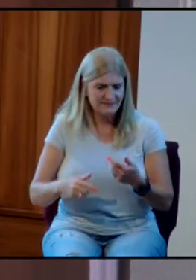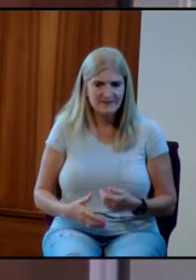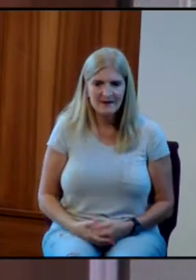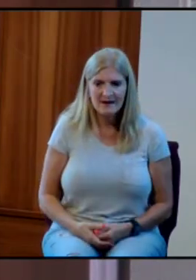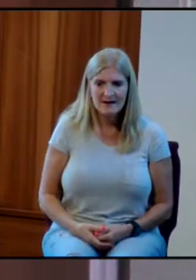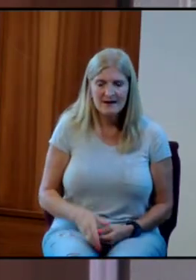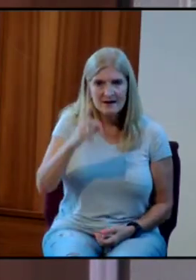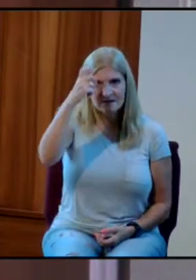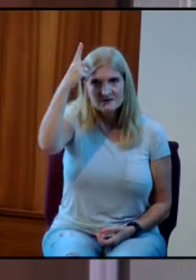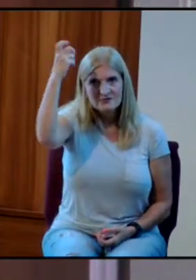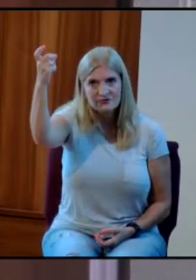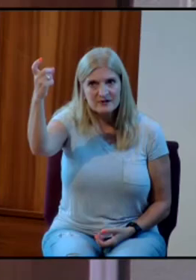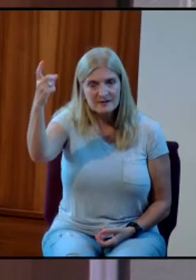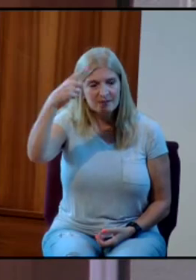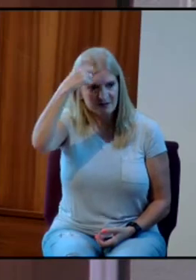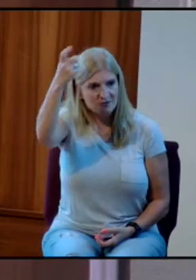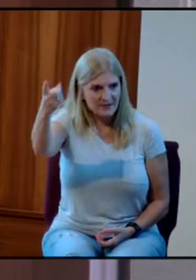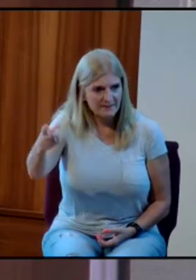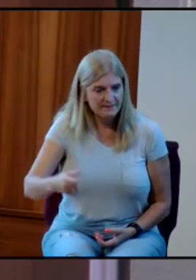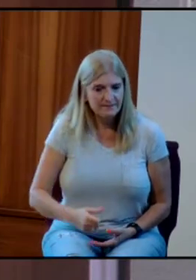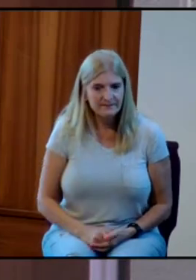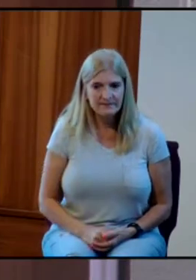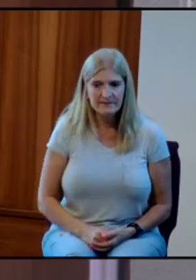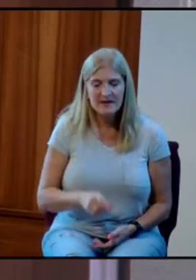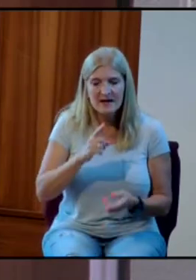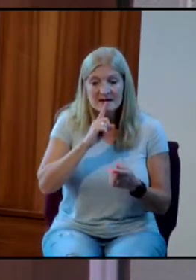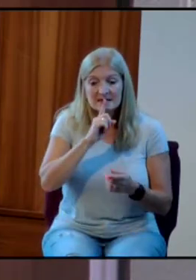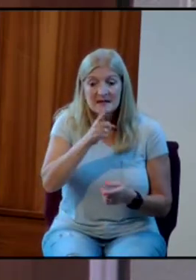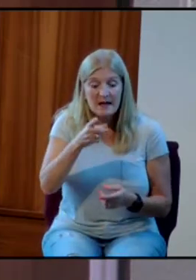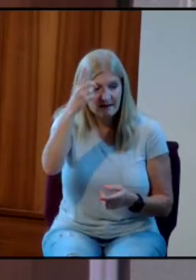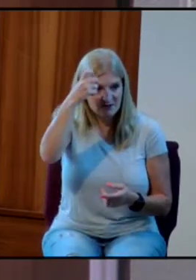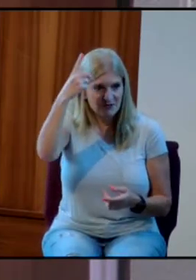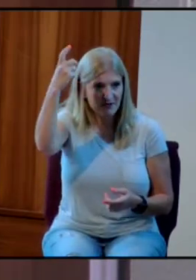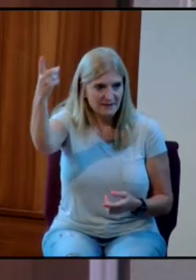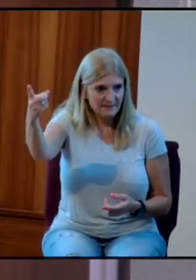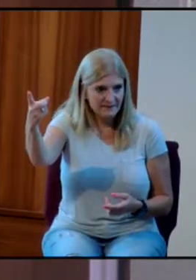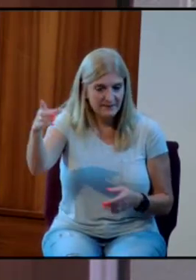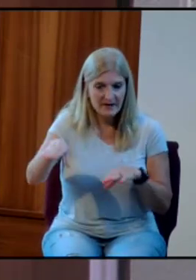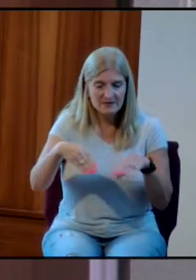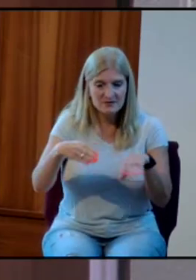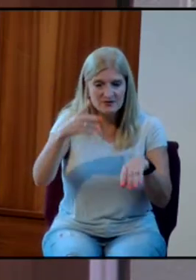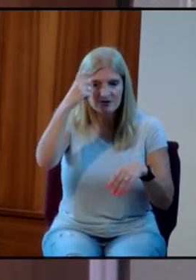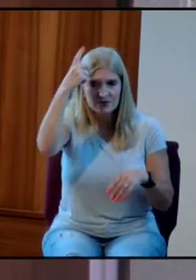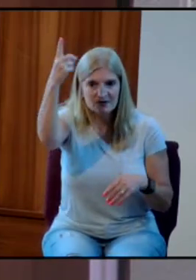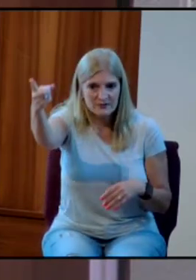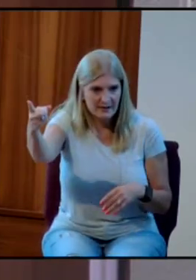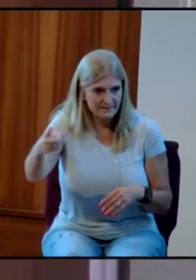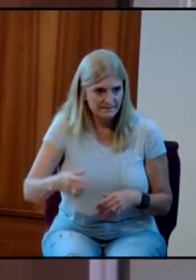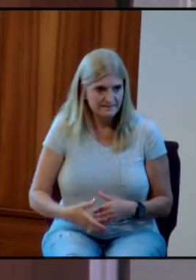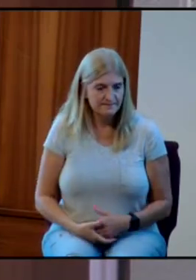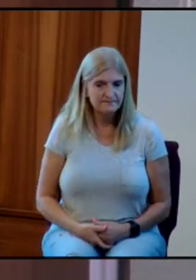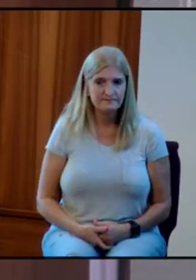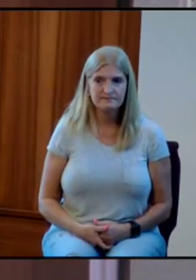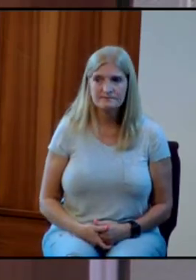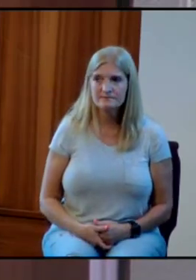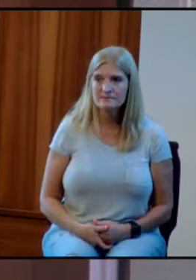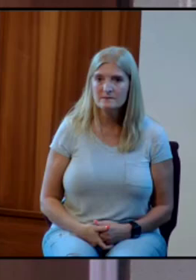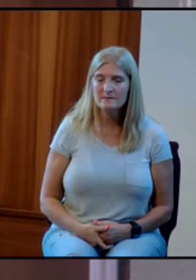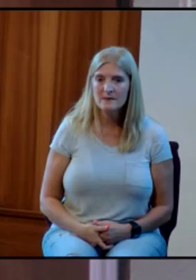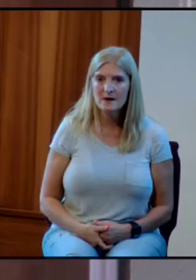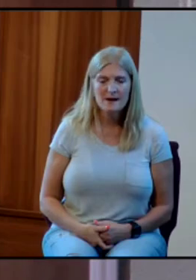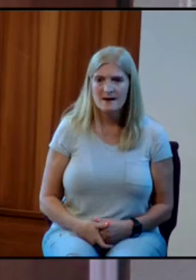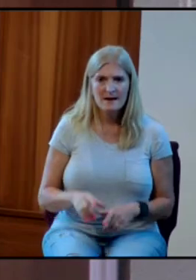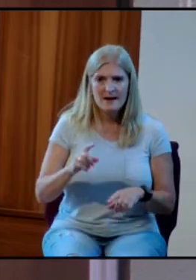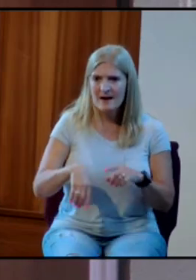Dream a dream, tell a dream, do a dream. And I cannot